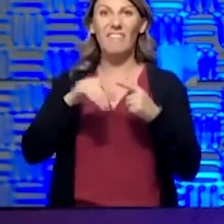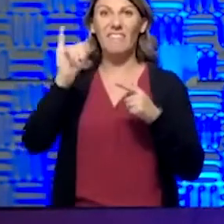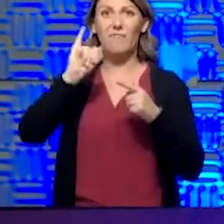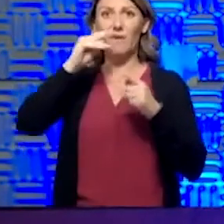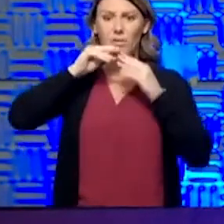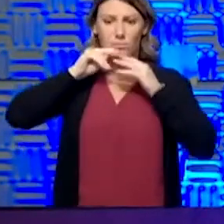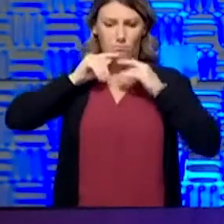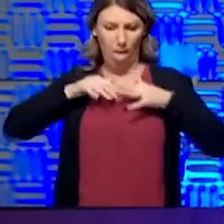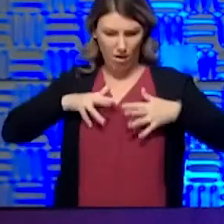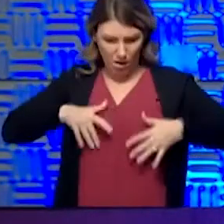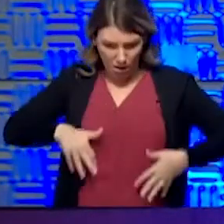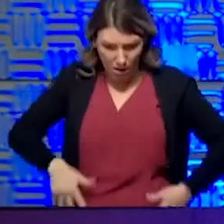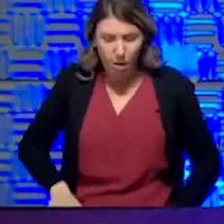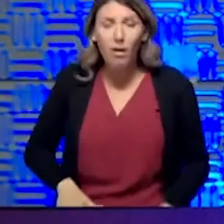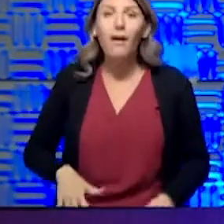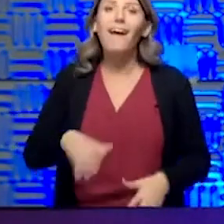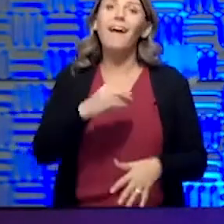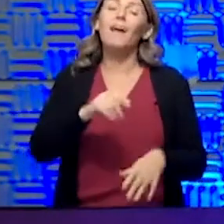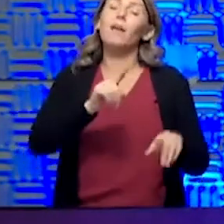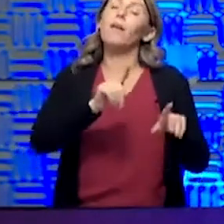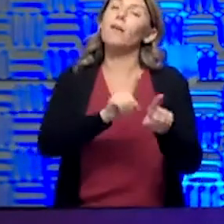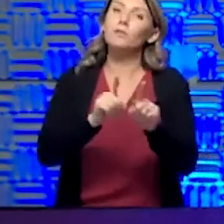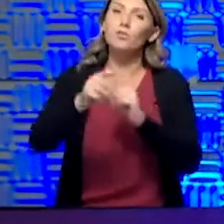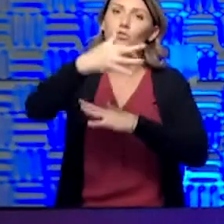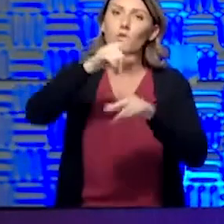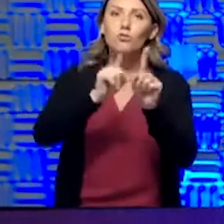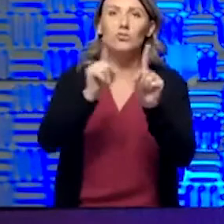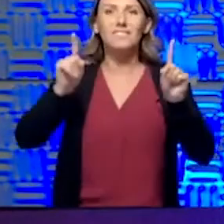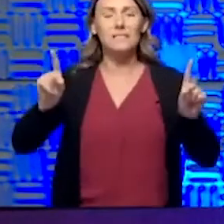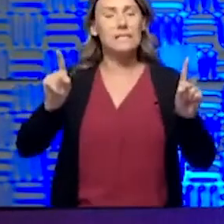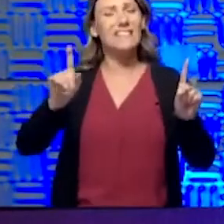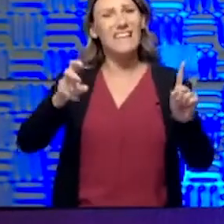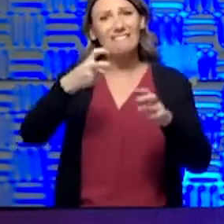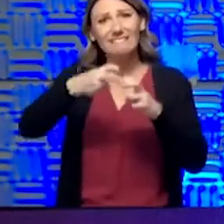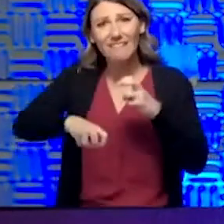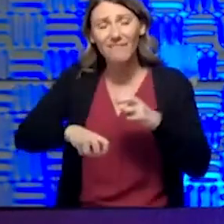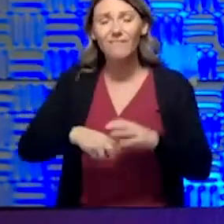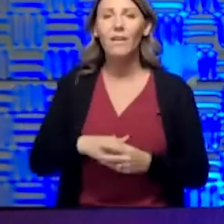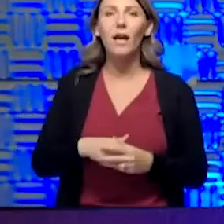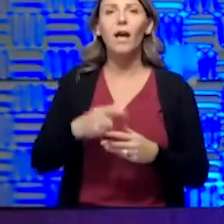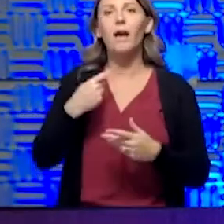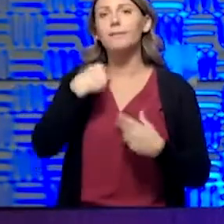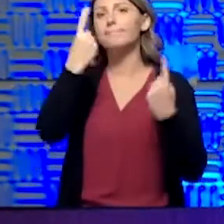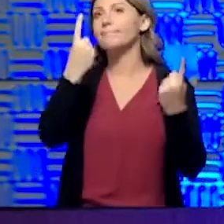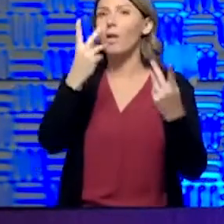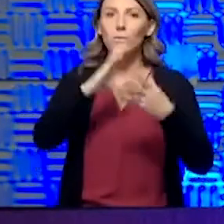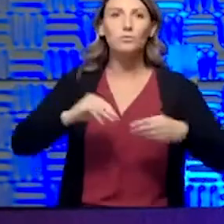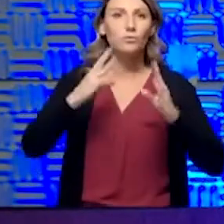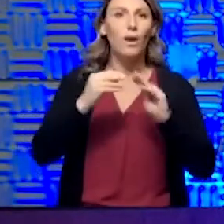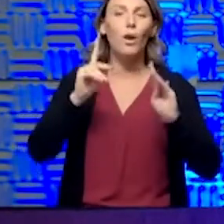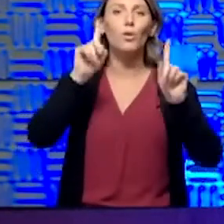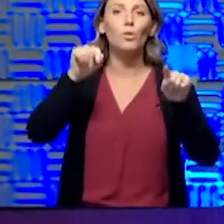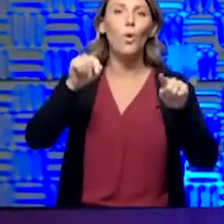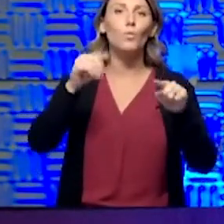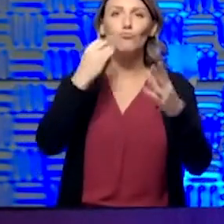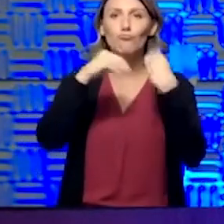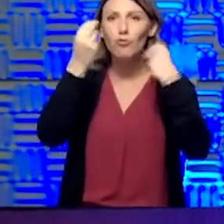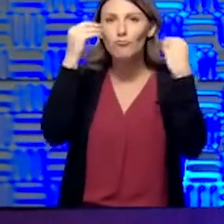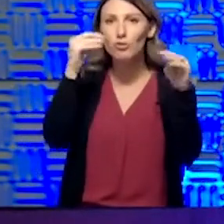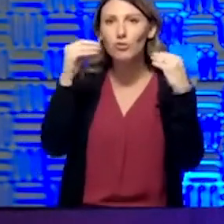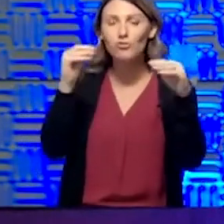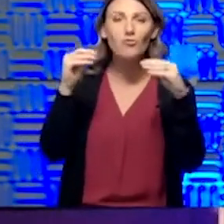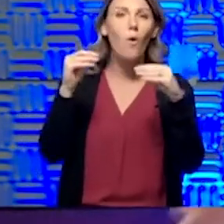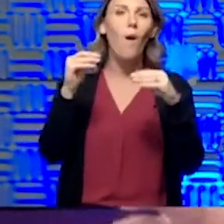then that social distancing. You know, that's really tricky. I tell the story when I go to the grocery store every week on